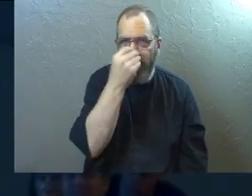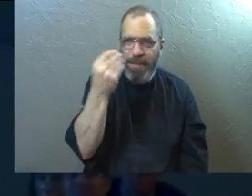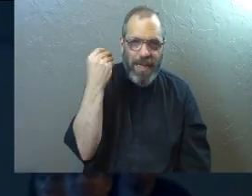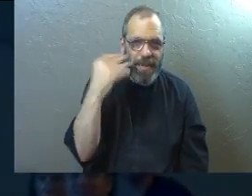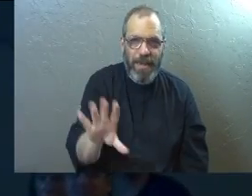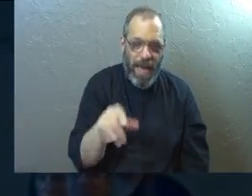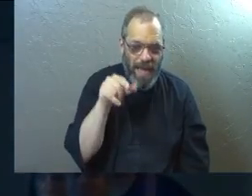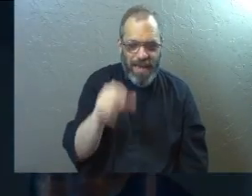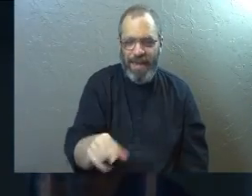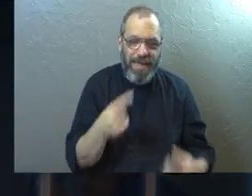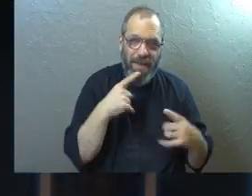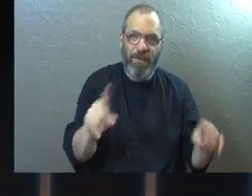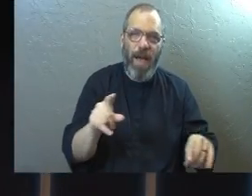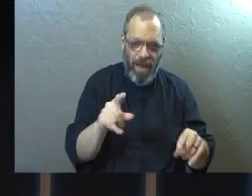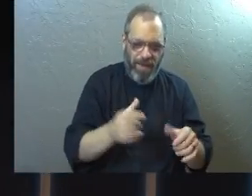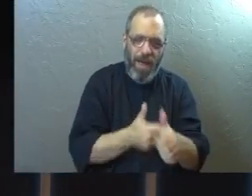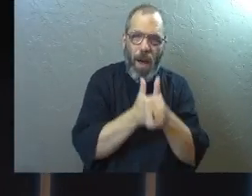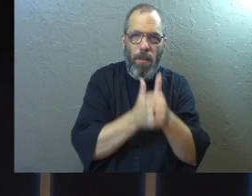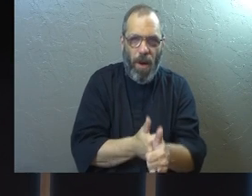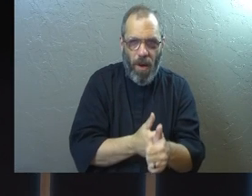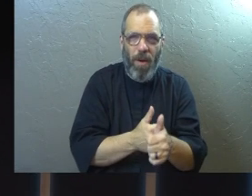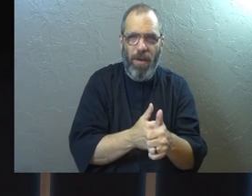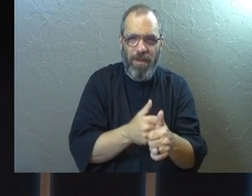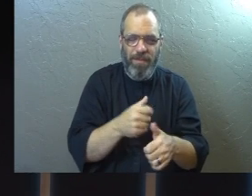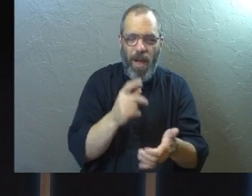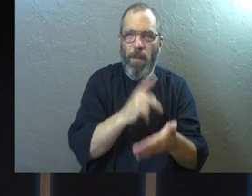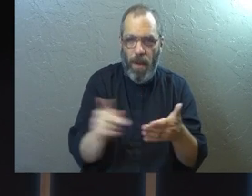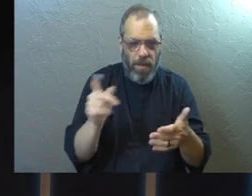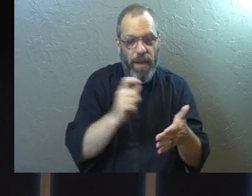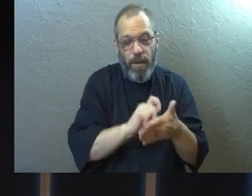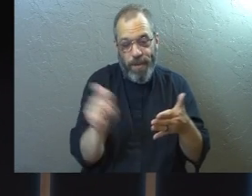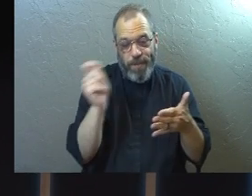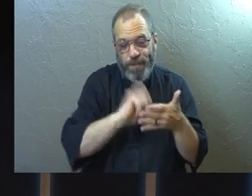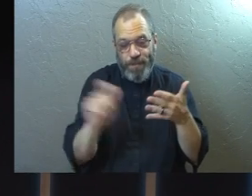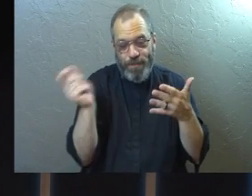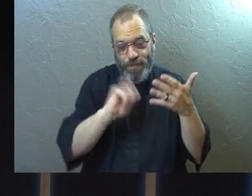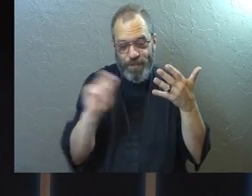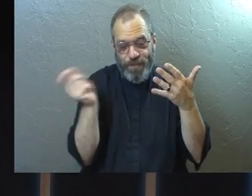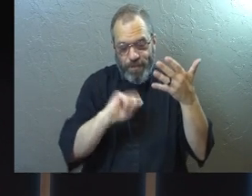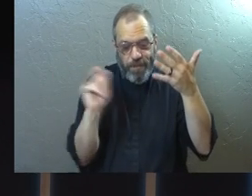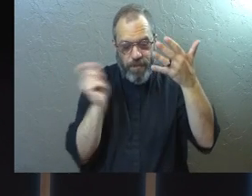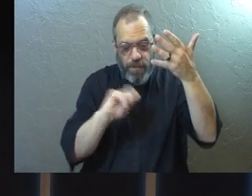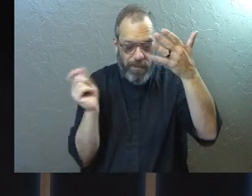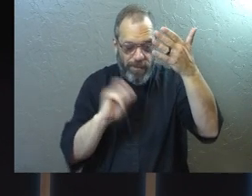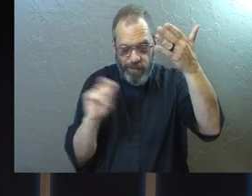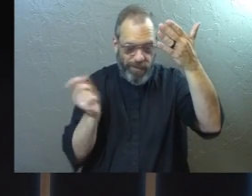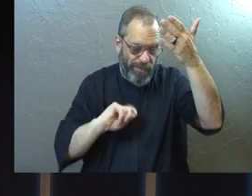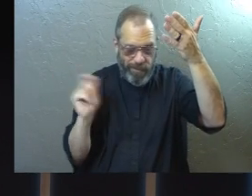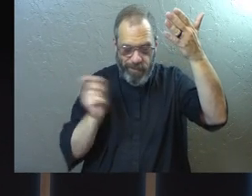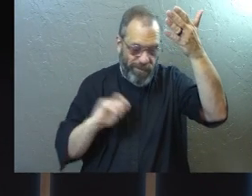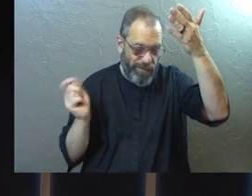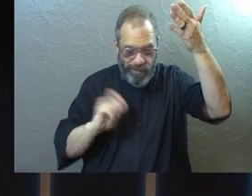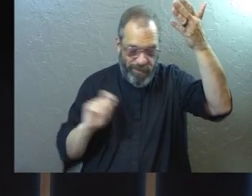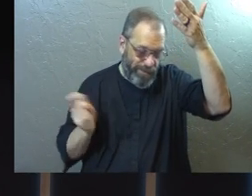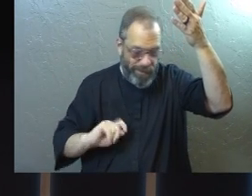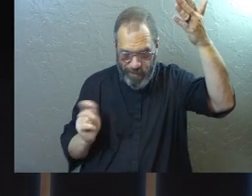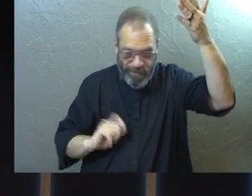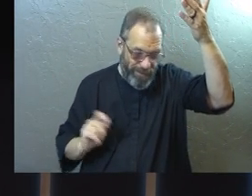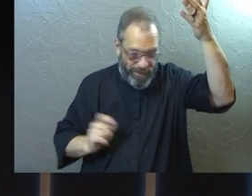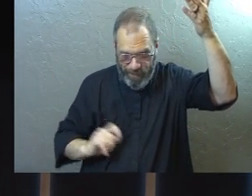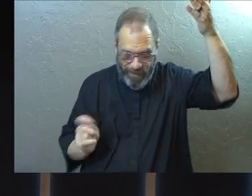This is classic Apostle Paul stuff. So he'll start writing and he'll get going and he'll just go.